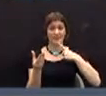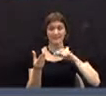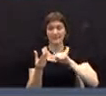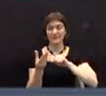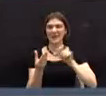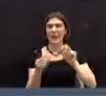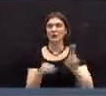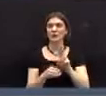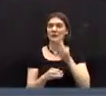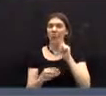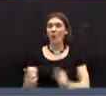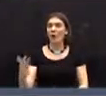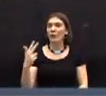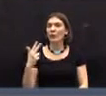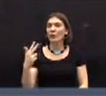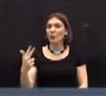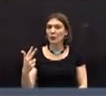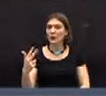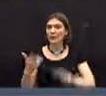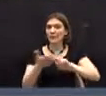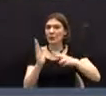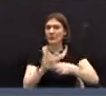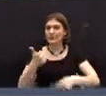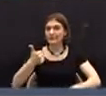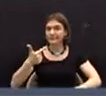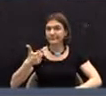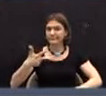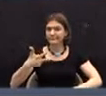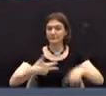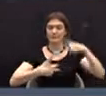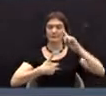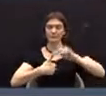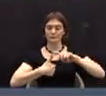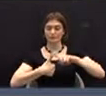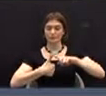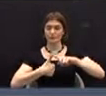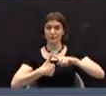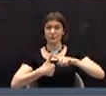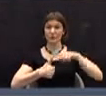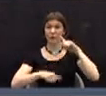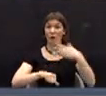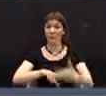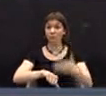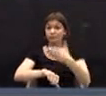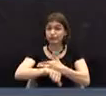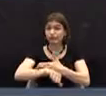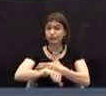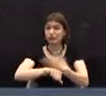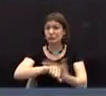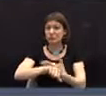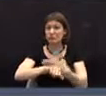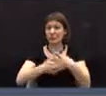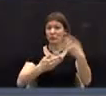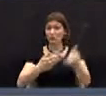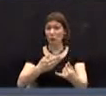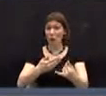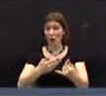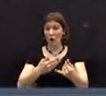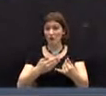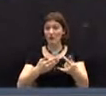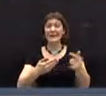really, for three main purposes. One can be to enhance a project. For instance, if you